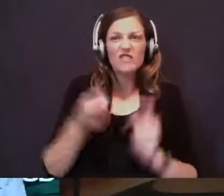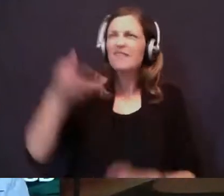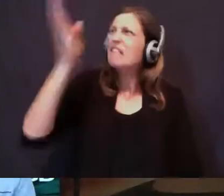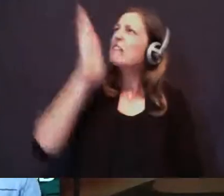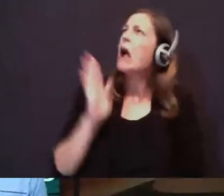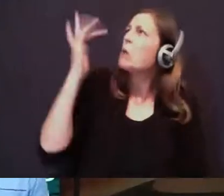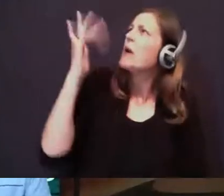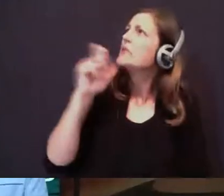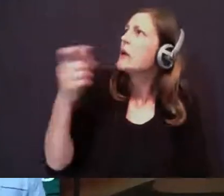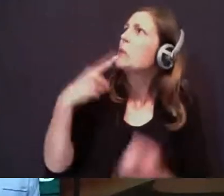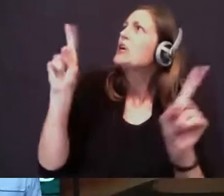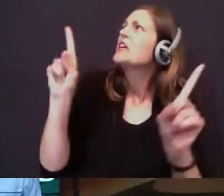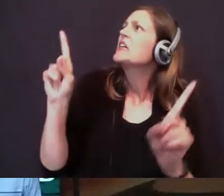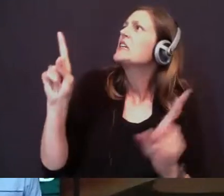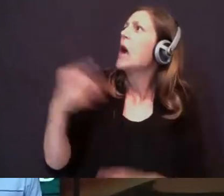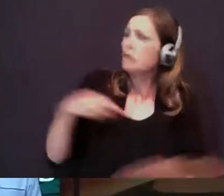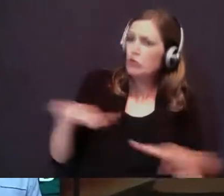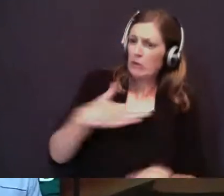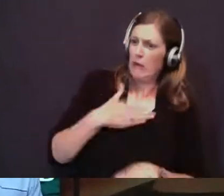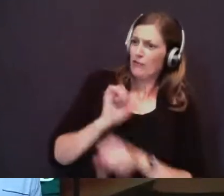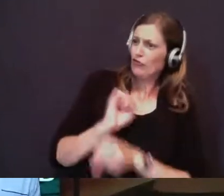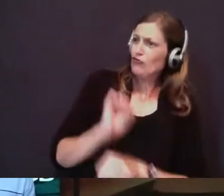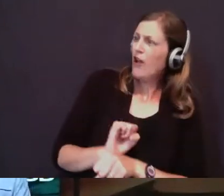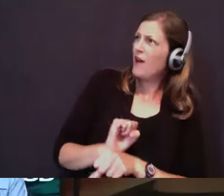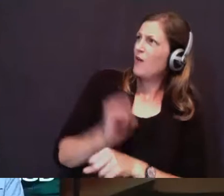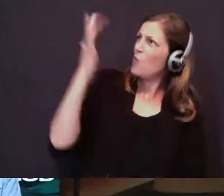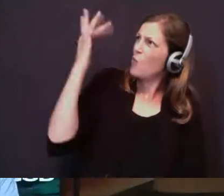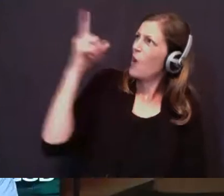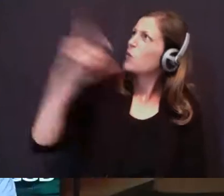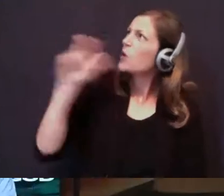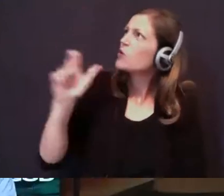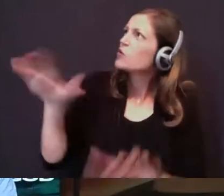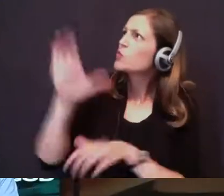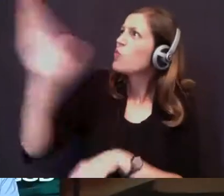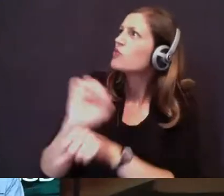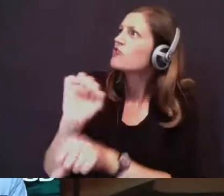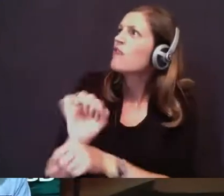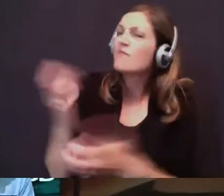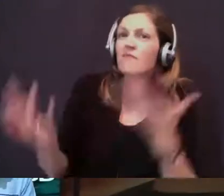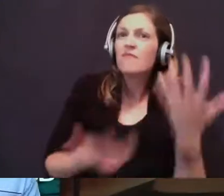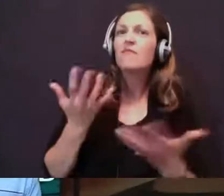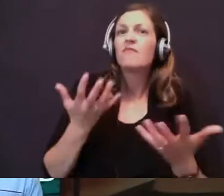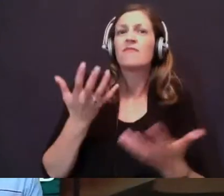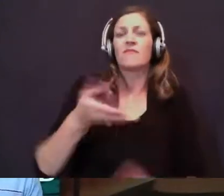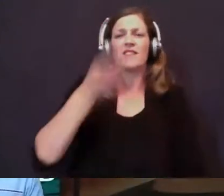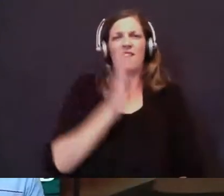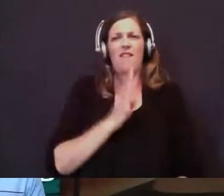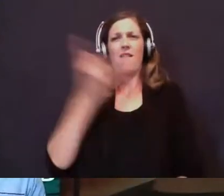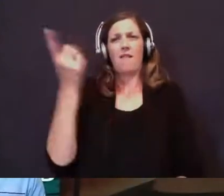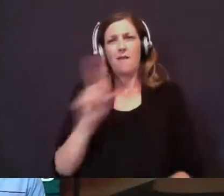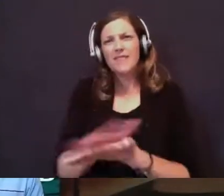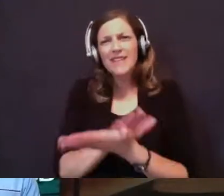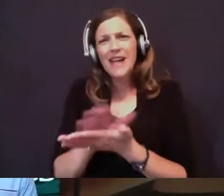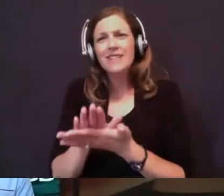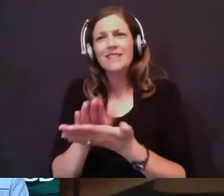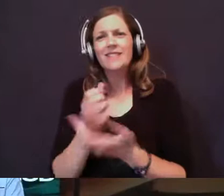working? I'm holding up my end. Why aren't you holding up yours? But God comes in kindness. He comes in